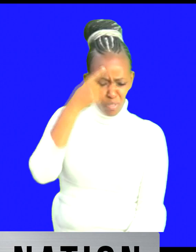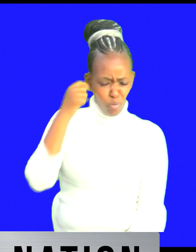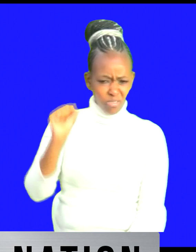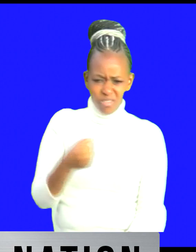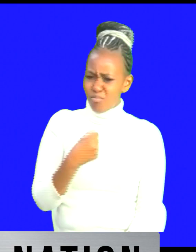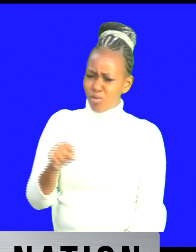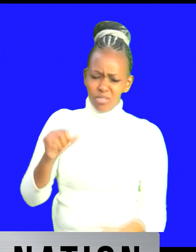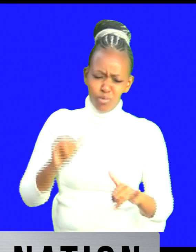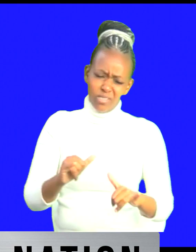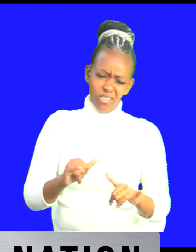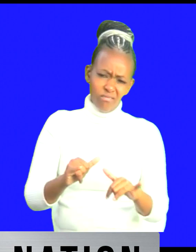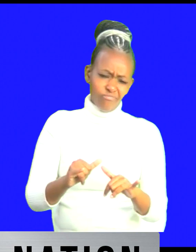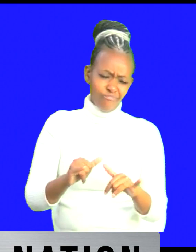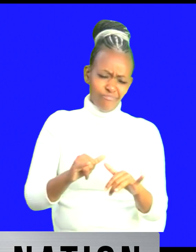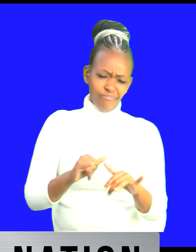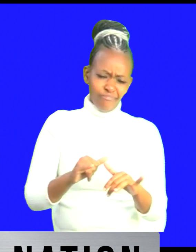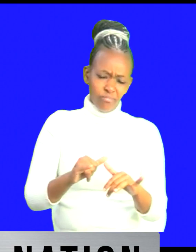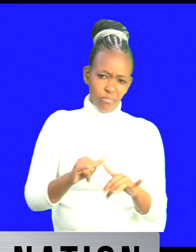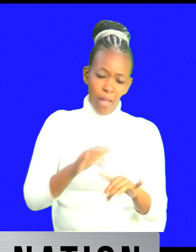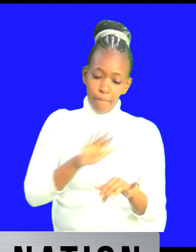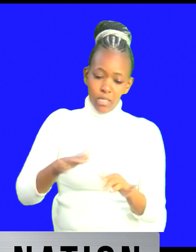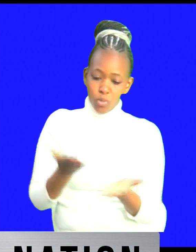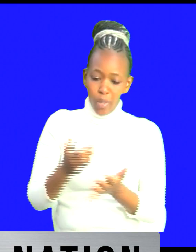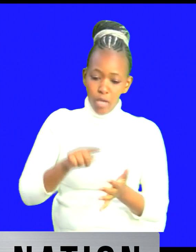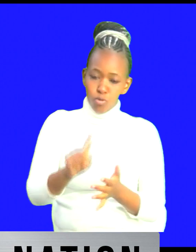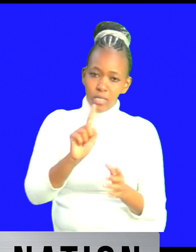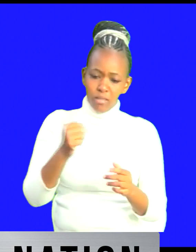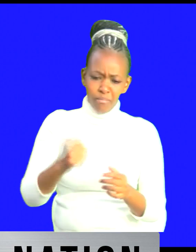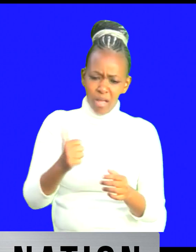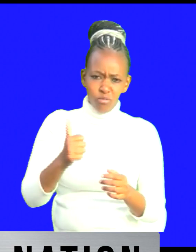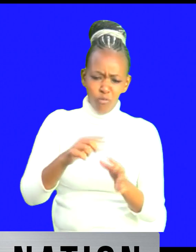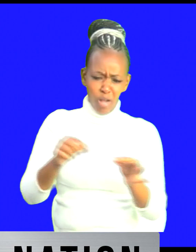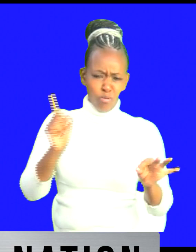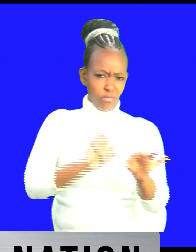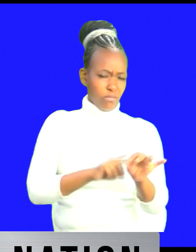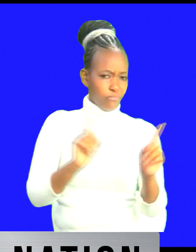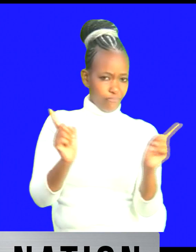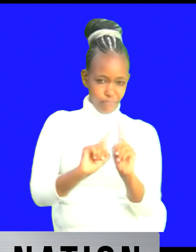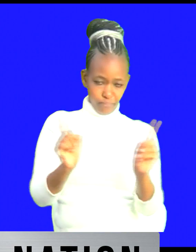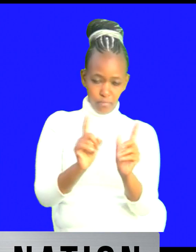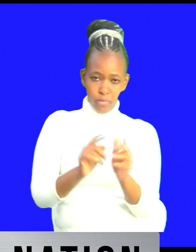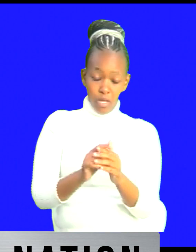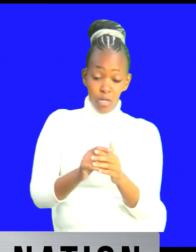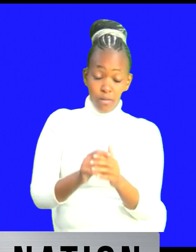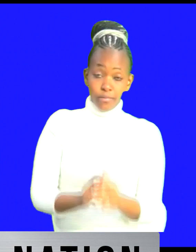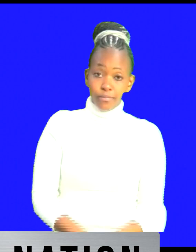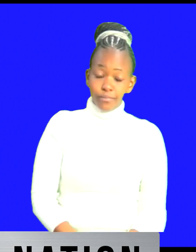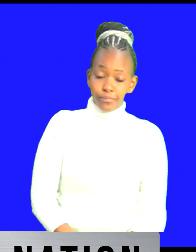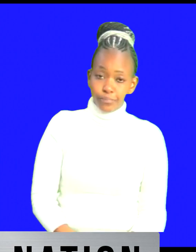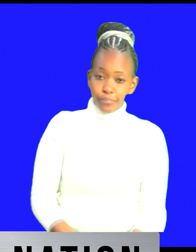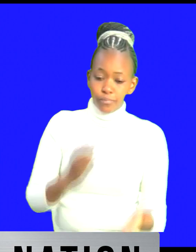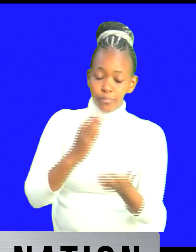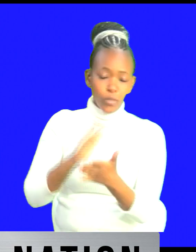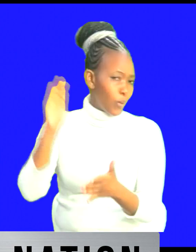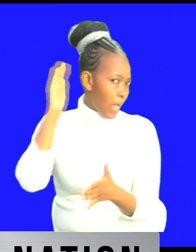for a long time jonah yeah even though i i i had a very emotional speech from the somali leader yeah it's very much